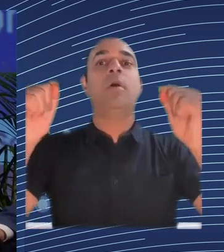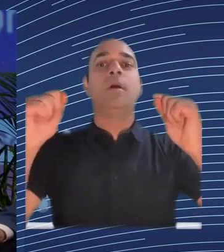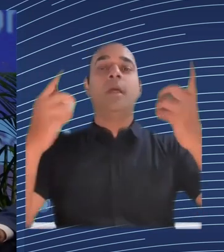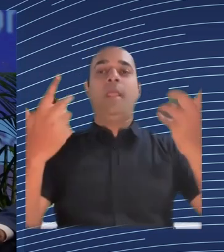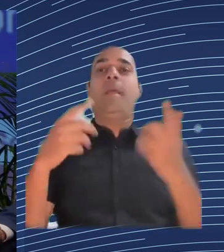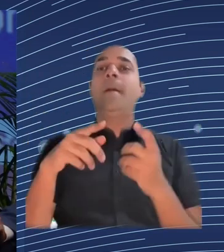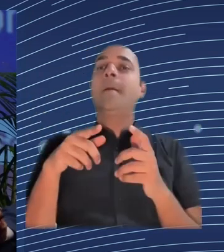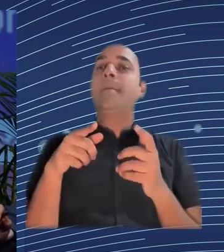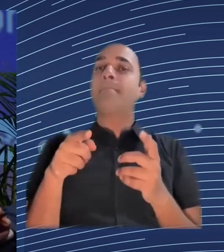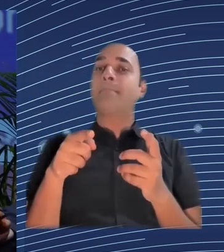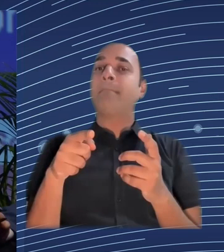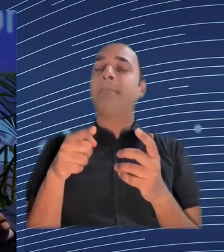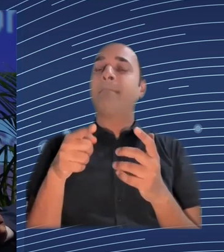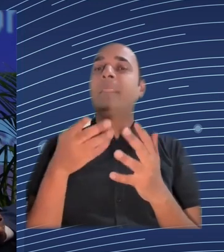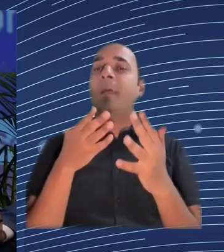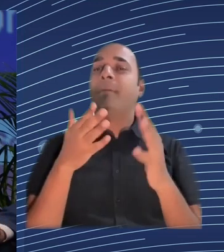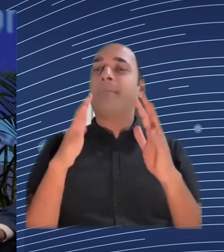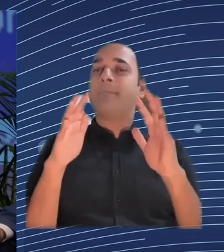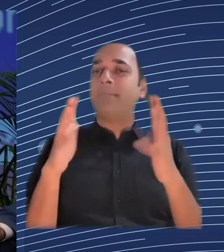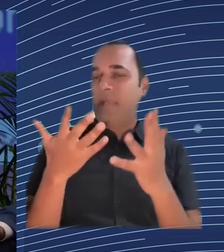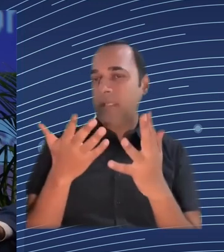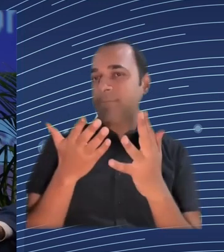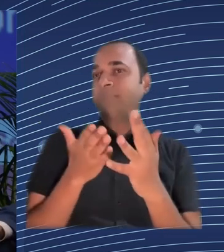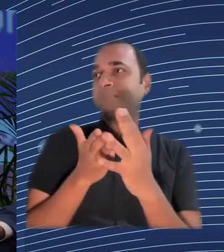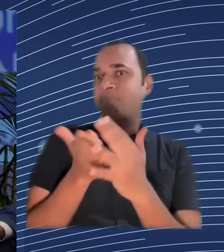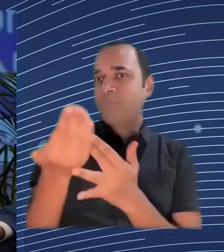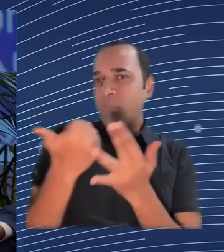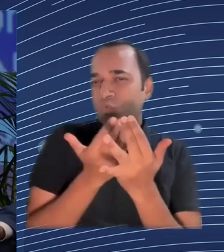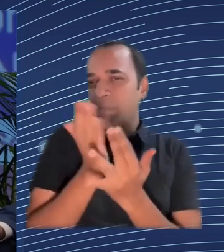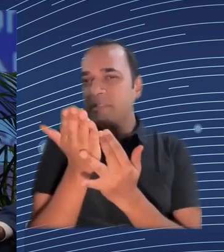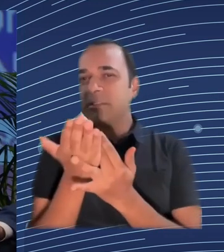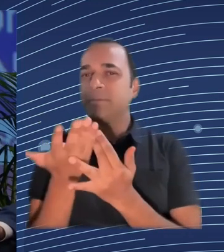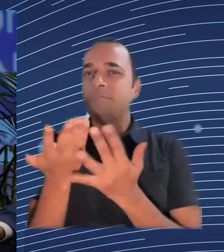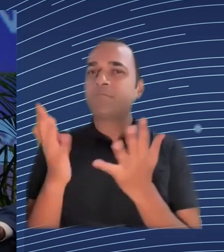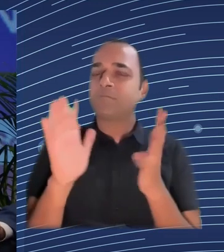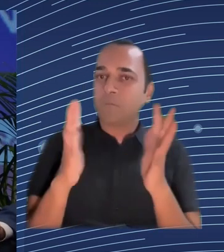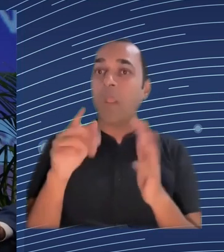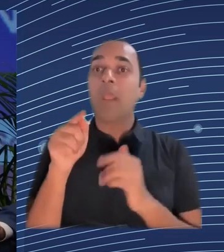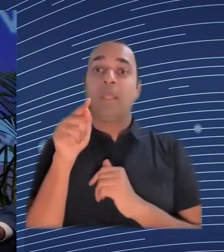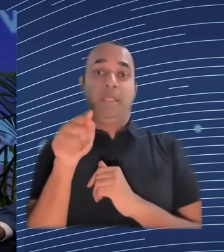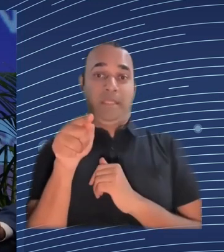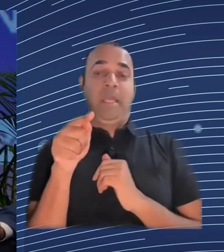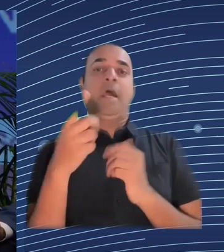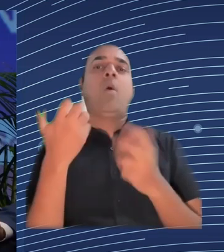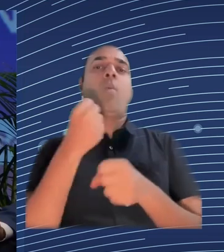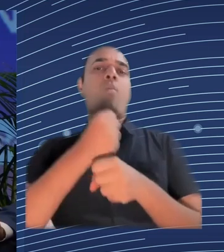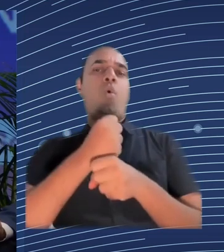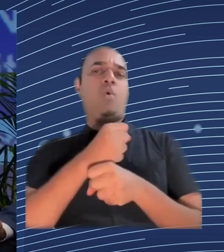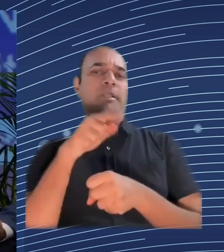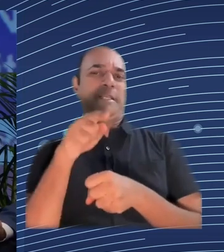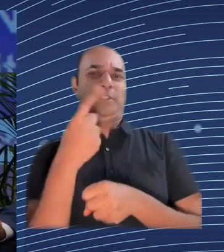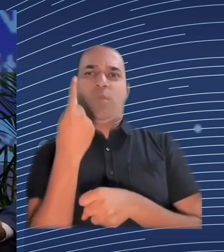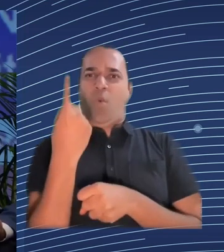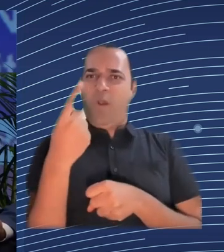Matthias say, no, no, no, we're not in a relationship but that's the same thing that happens with workers you say, you contest, I'm in a